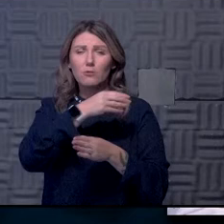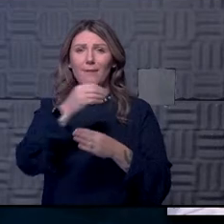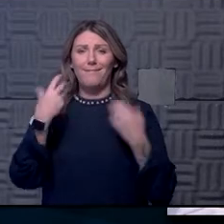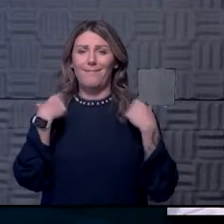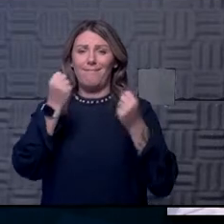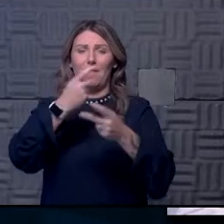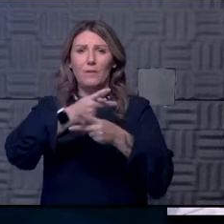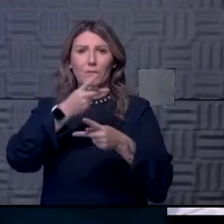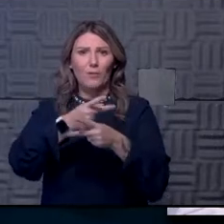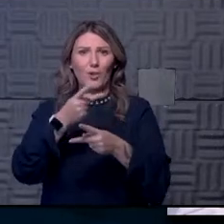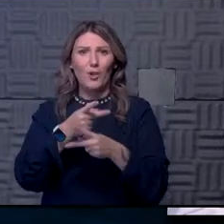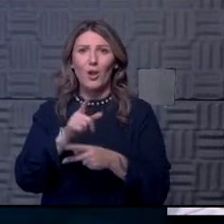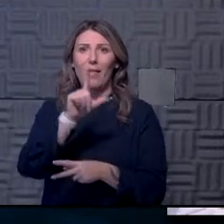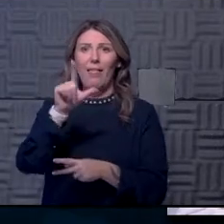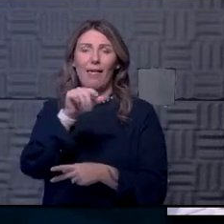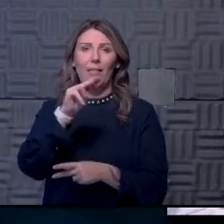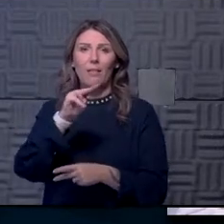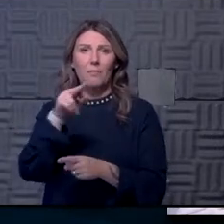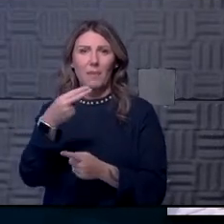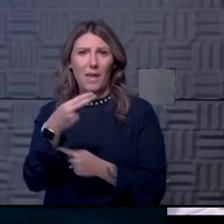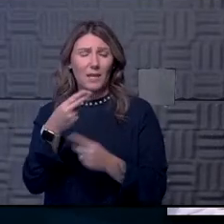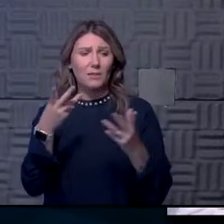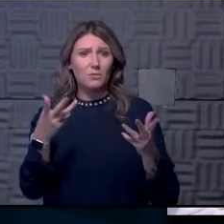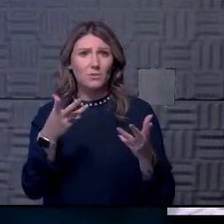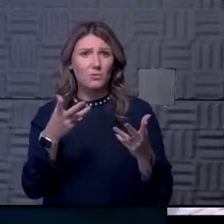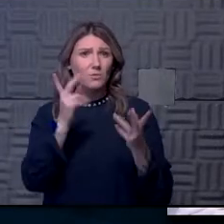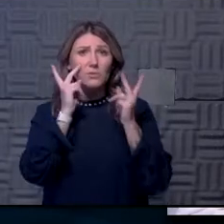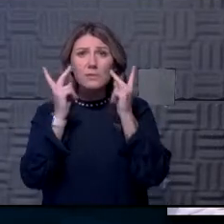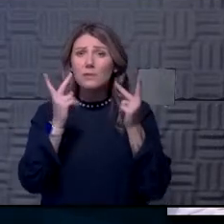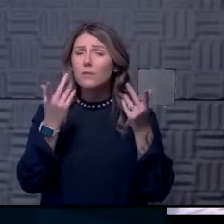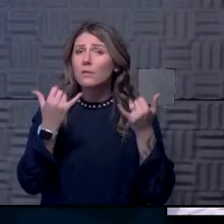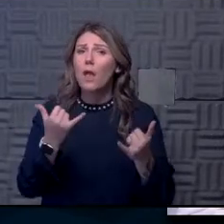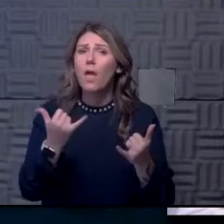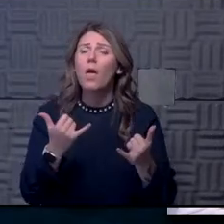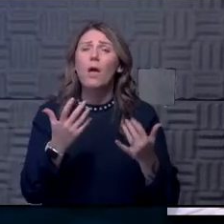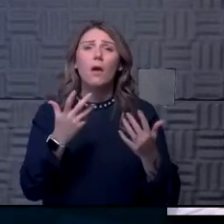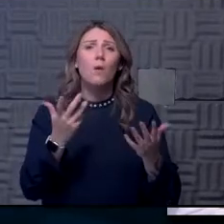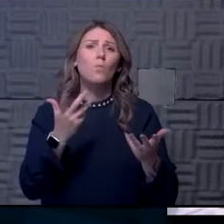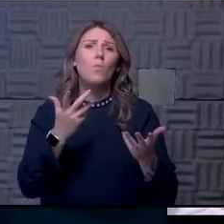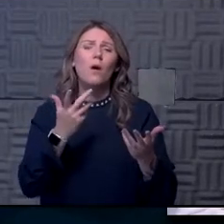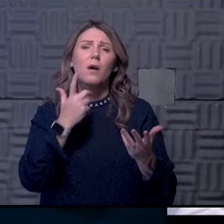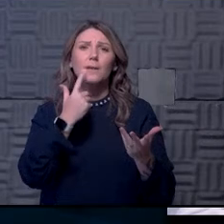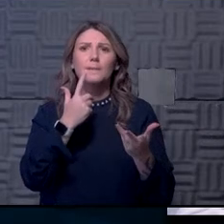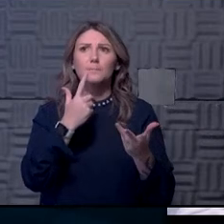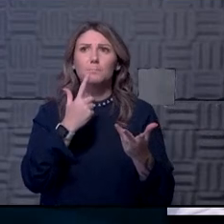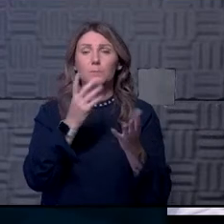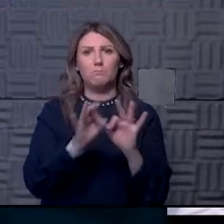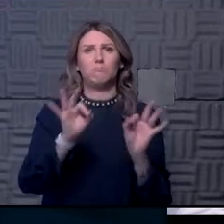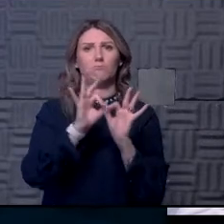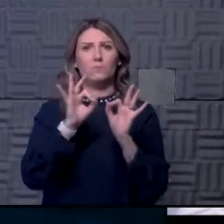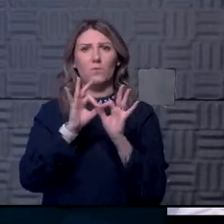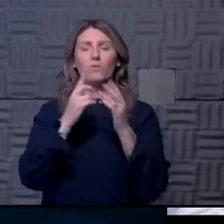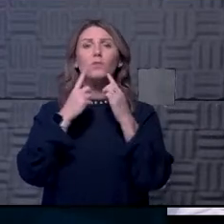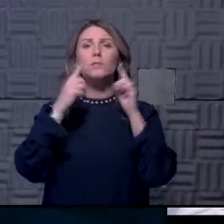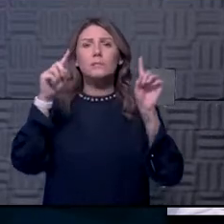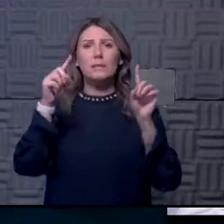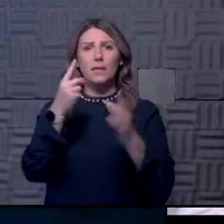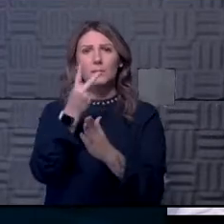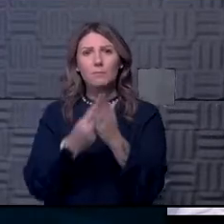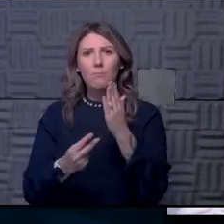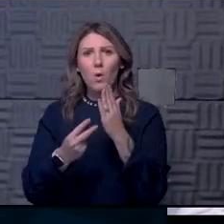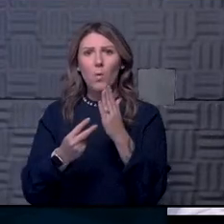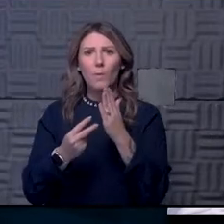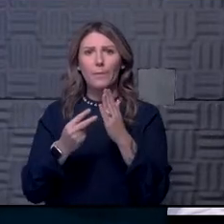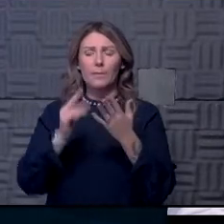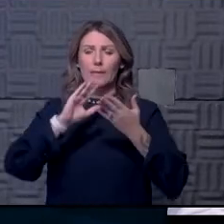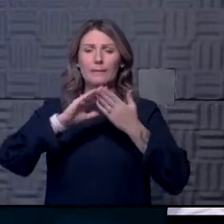at LMH, what are you seeing now? And what do you think has been key to the success in both the